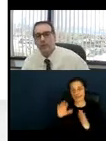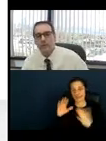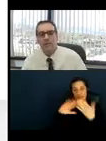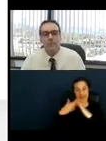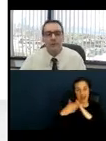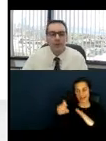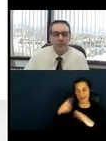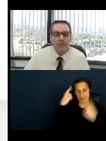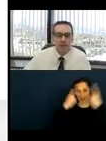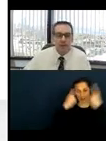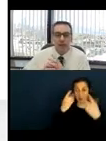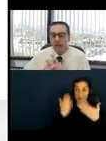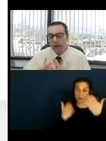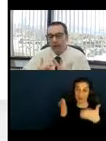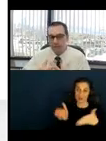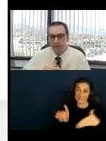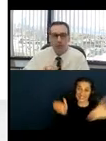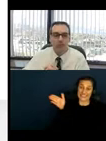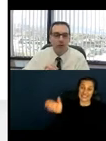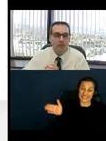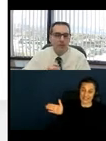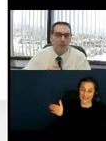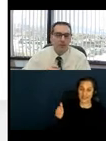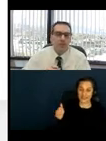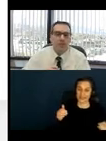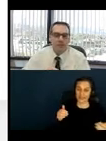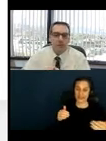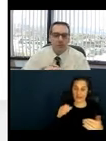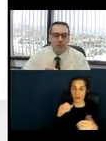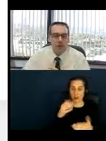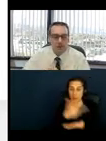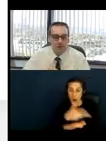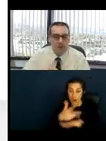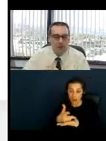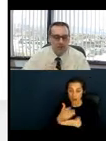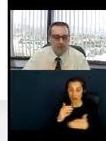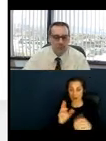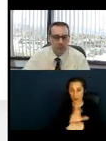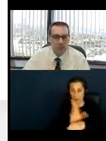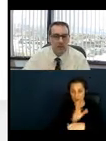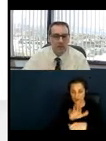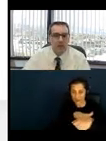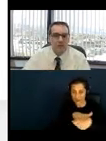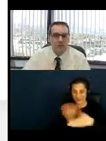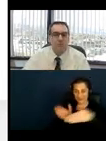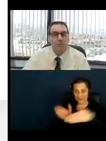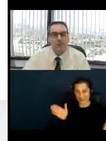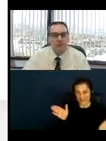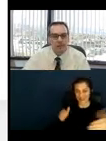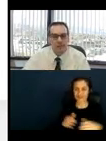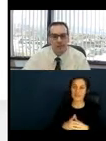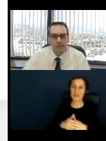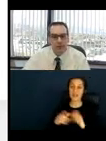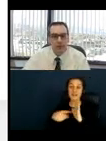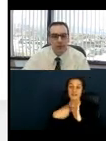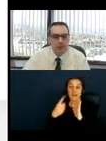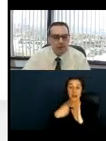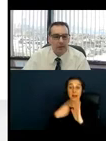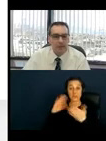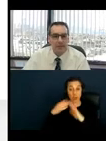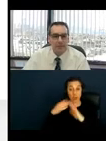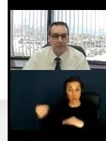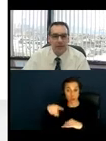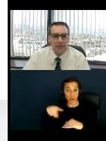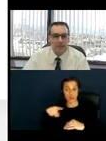We've all seen communities, I'm sorry, we've also seen communities approach the architectural access board for temporary relief during the